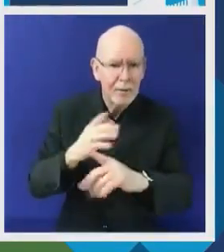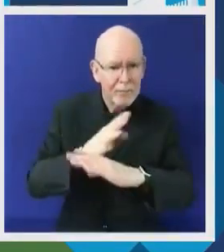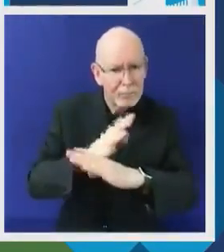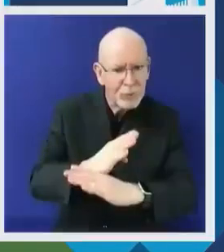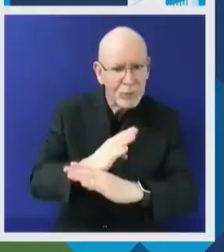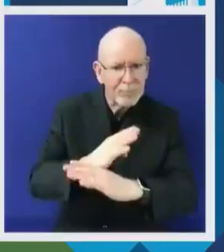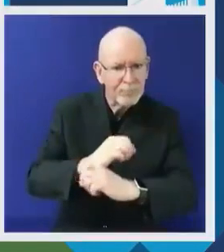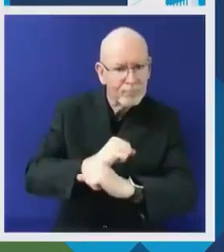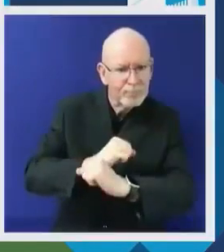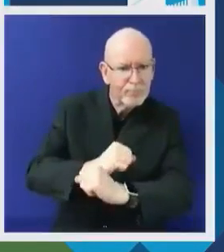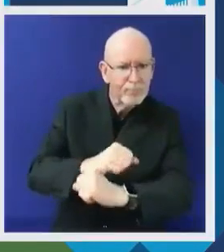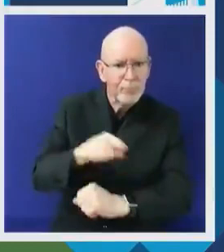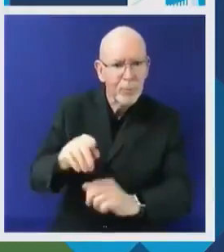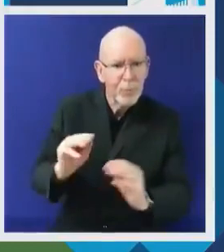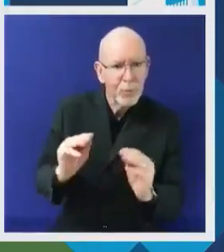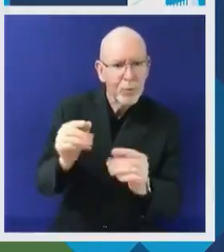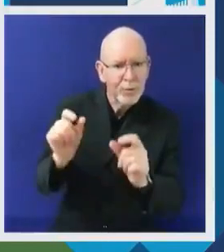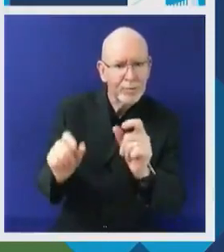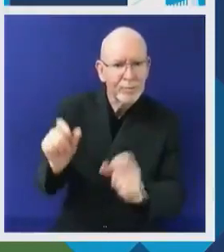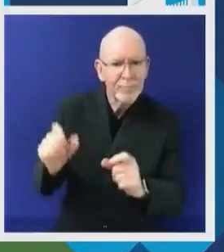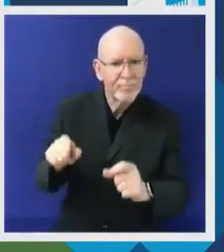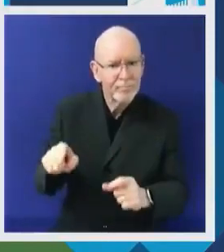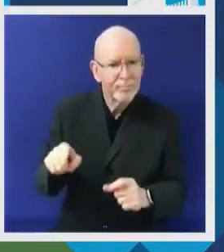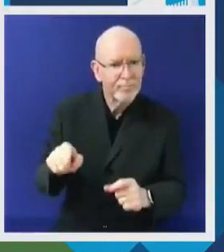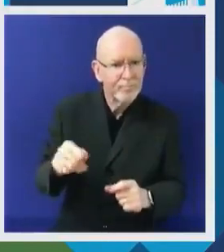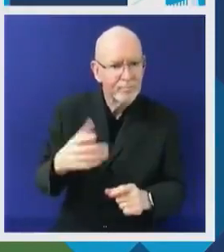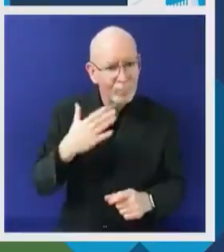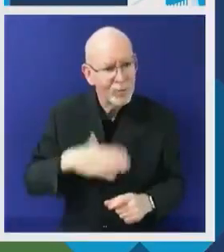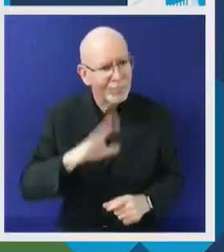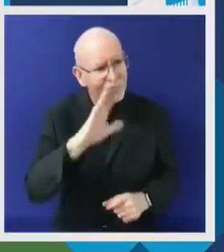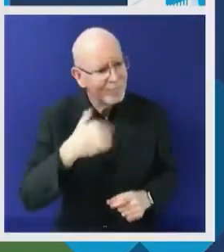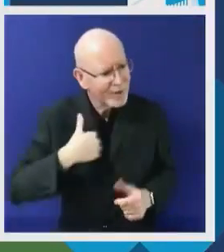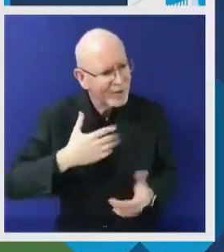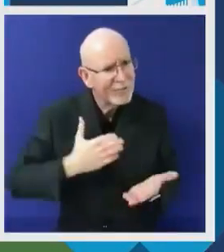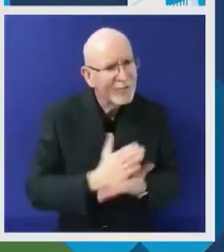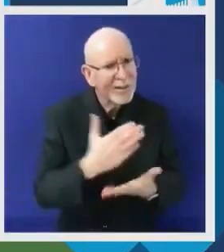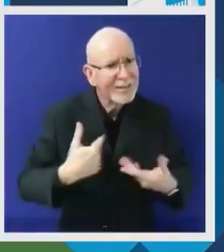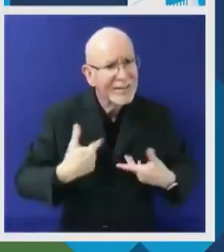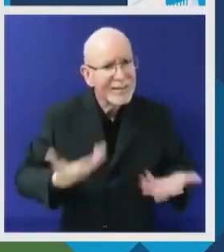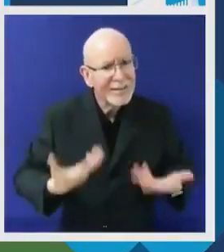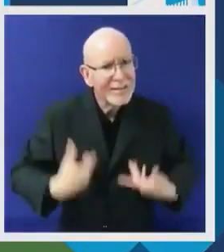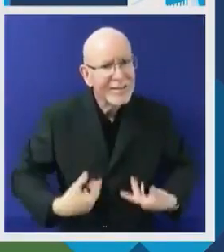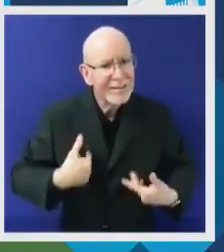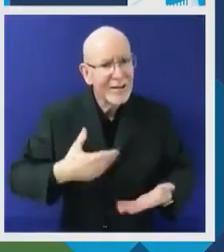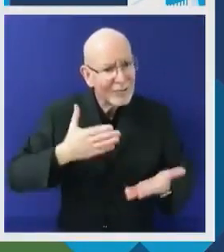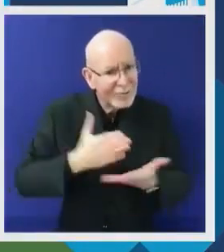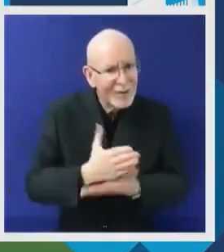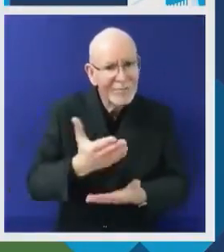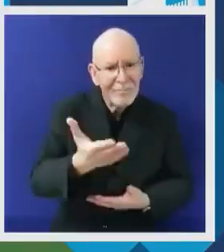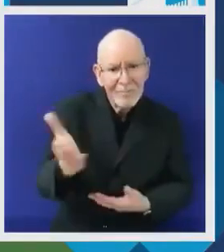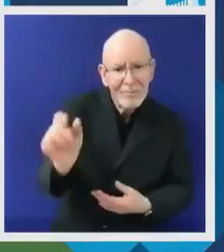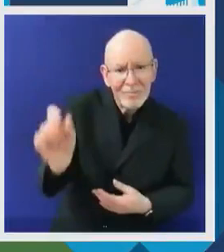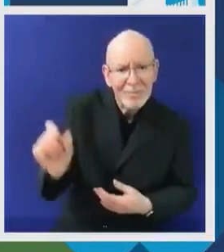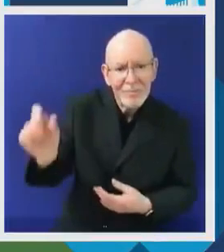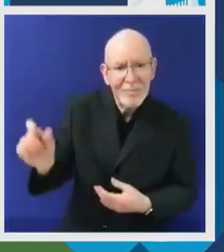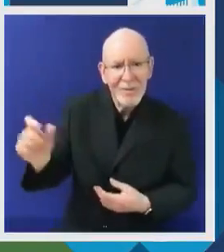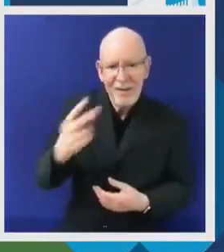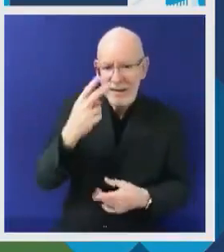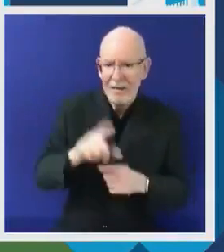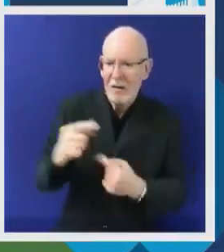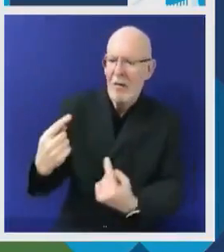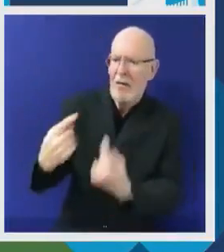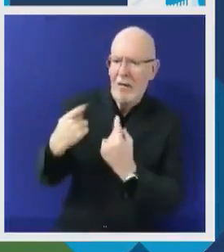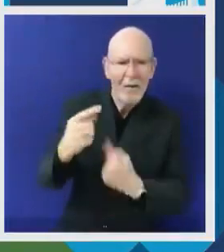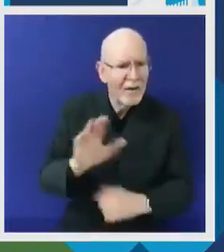villages, in faveyas, in refugee camps, cities or islands, young people need political support. They need platforms for